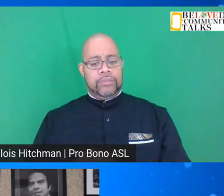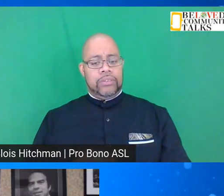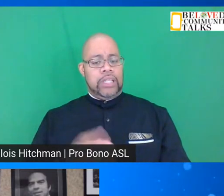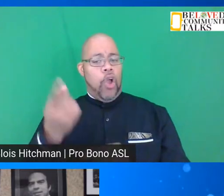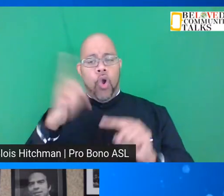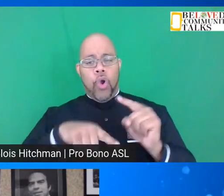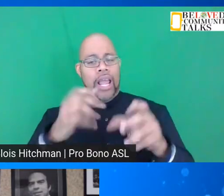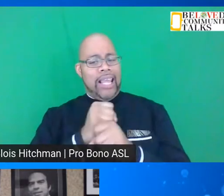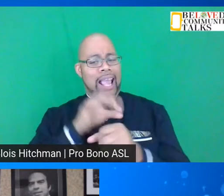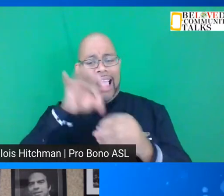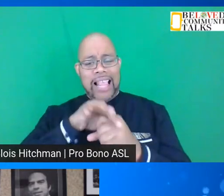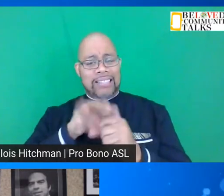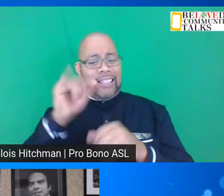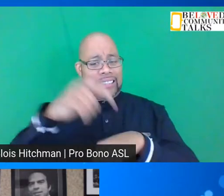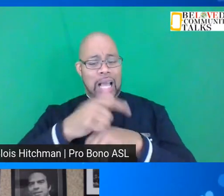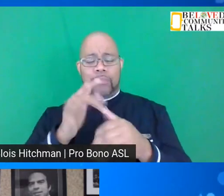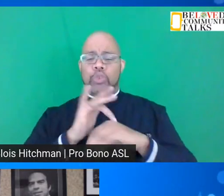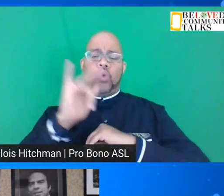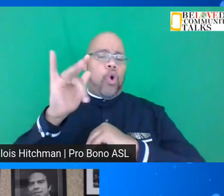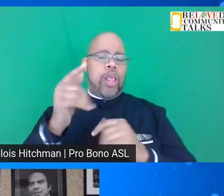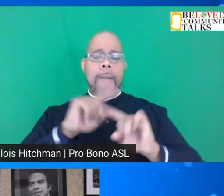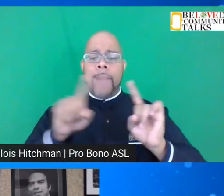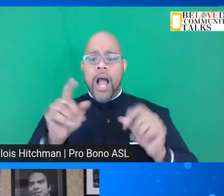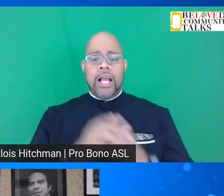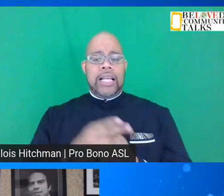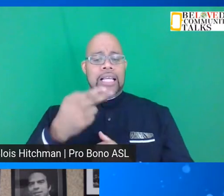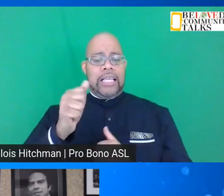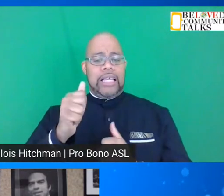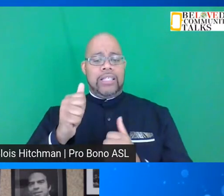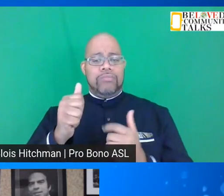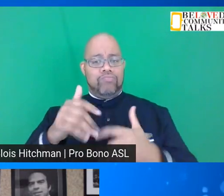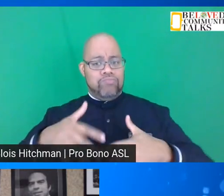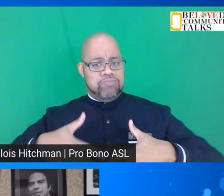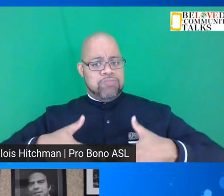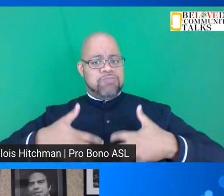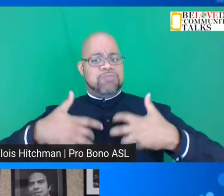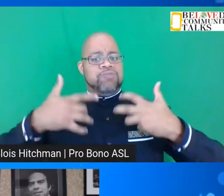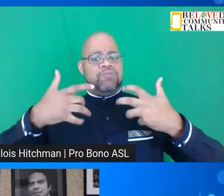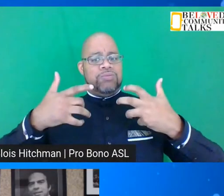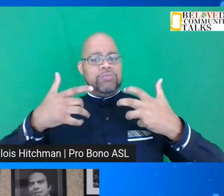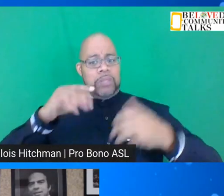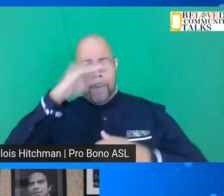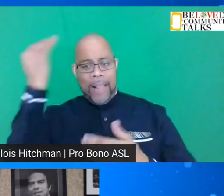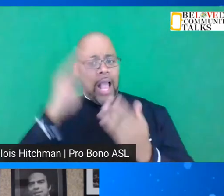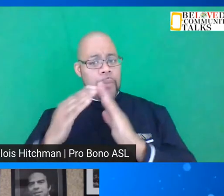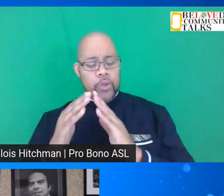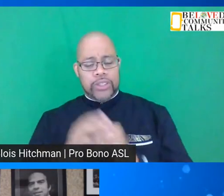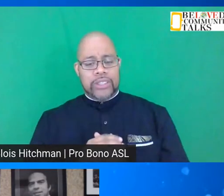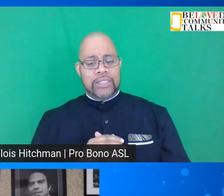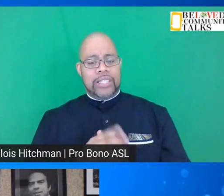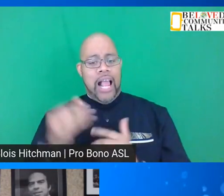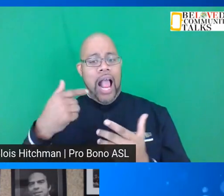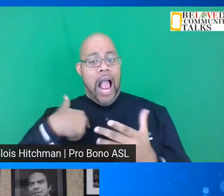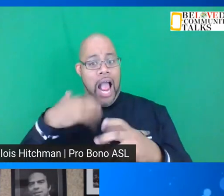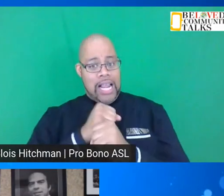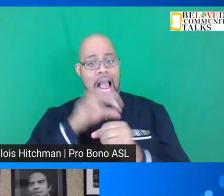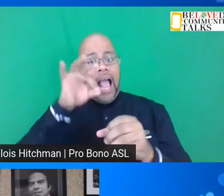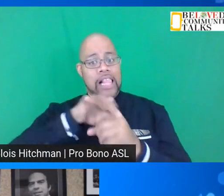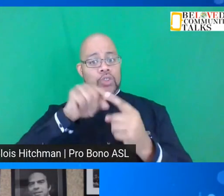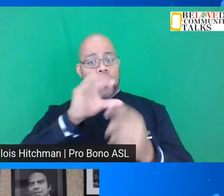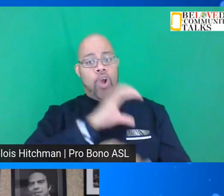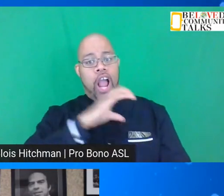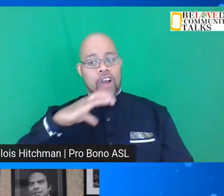couldn't get elected then it was too early but he riled up the black community and I got elected to Congress